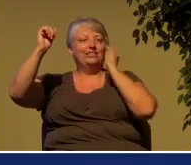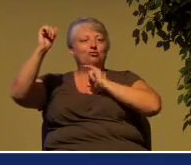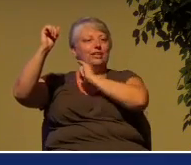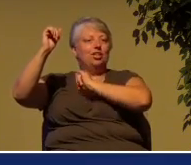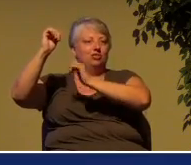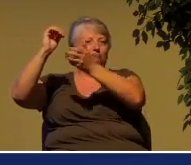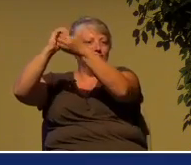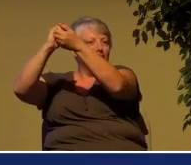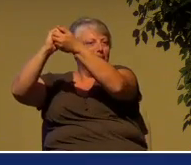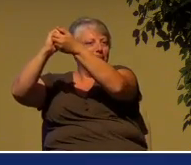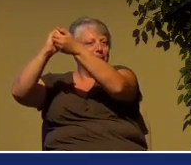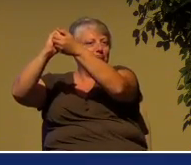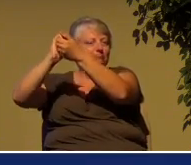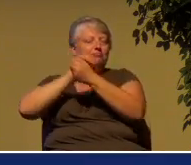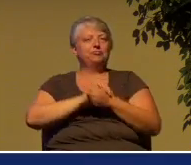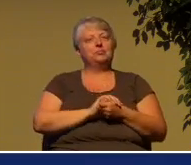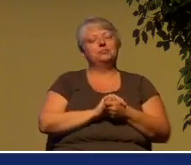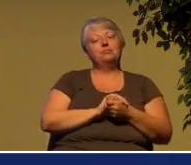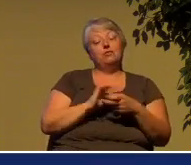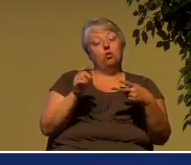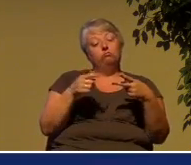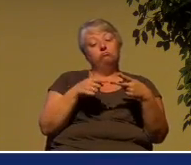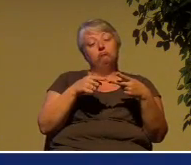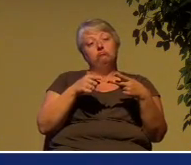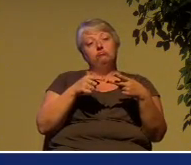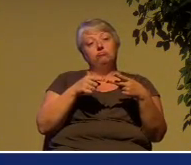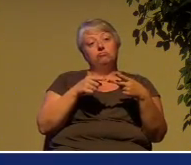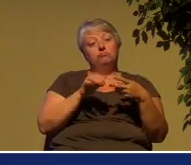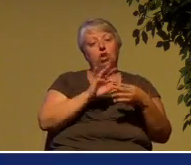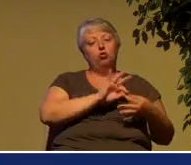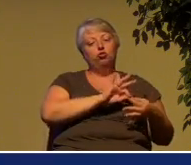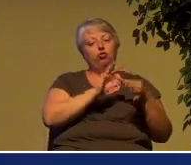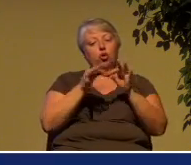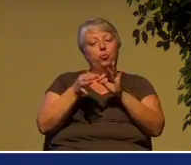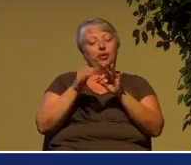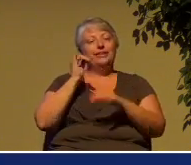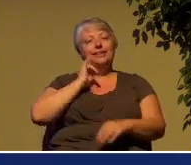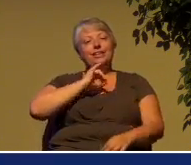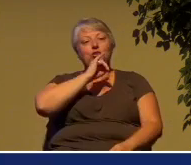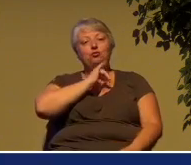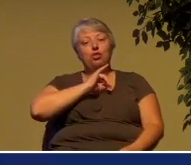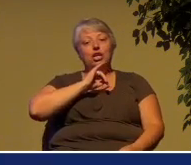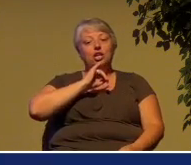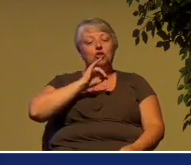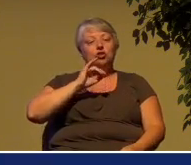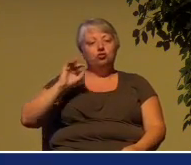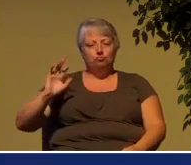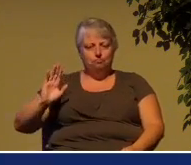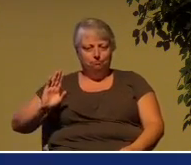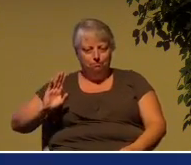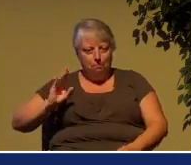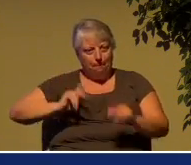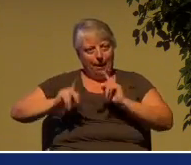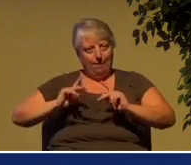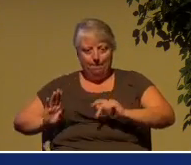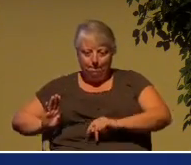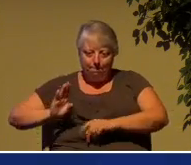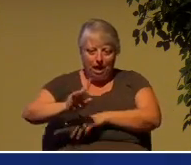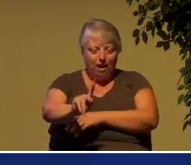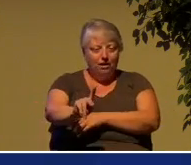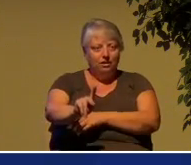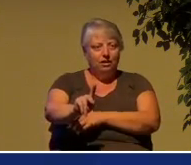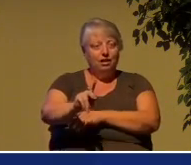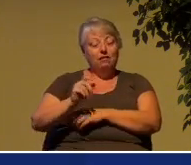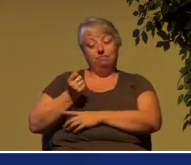interprets the return of Israel and the reconstitution of the state of Israel in 1948